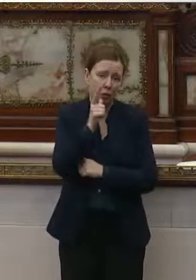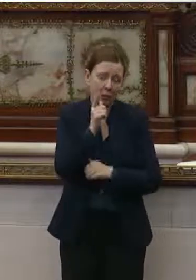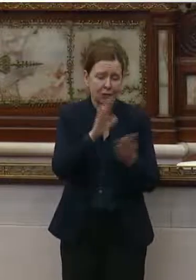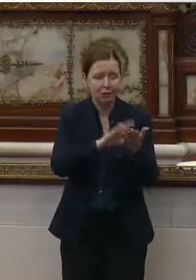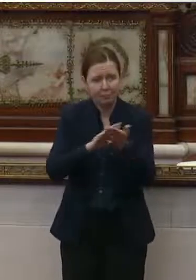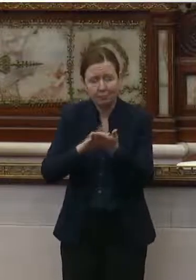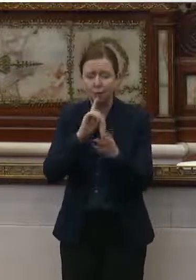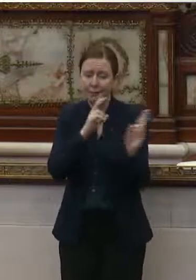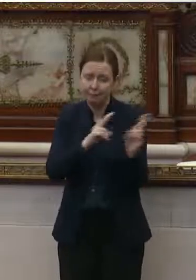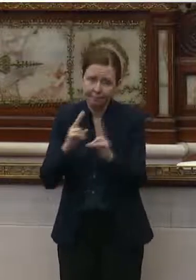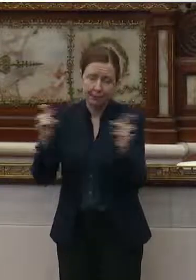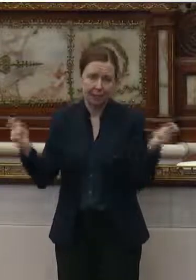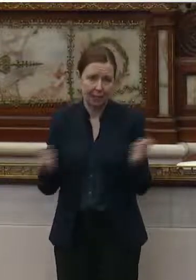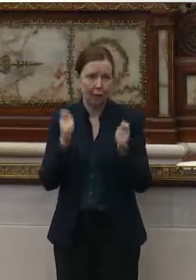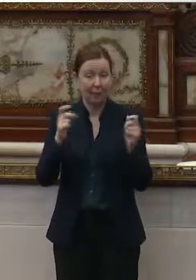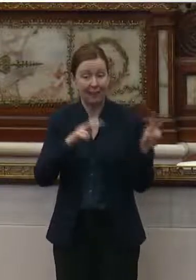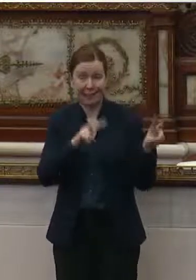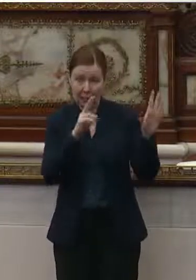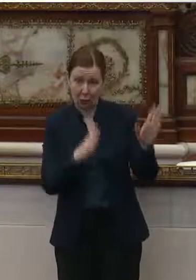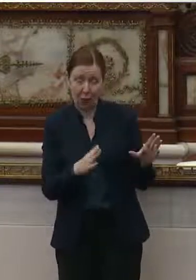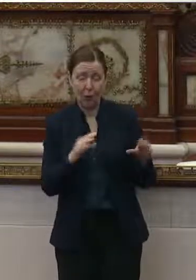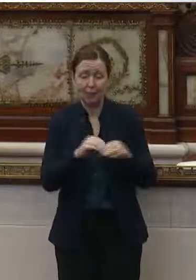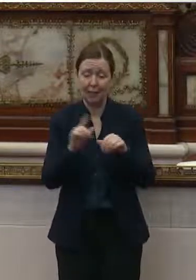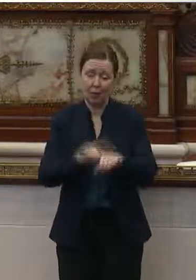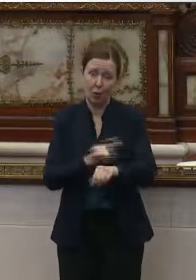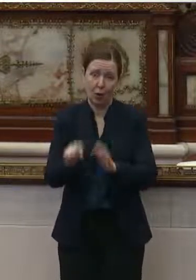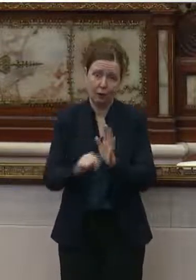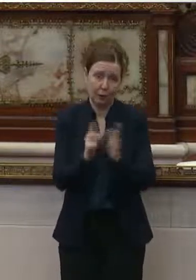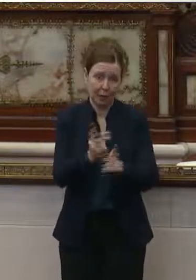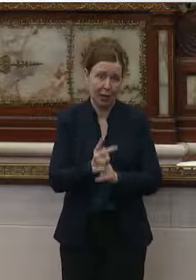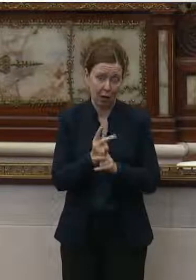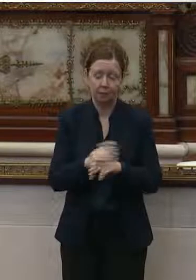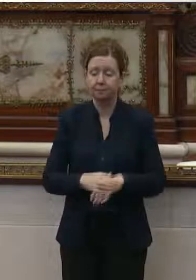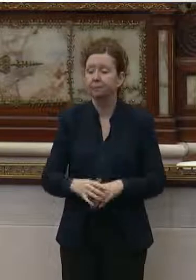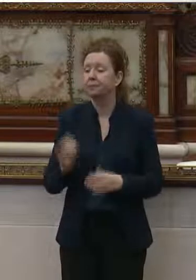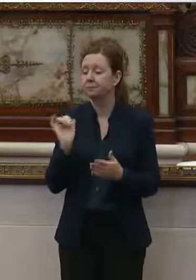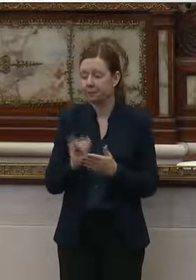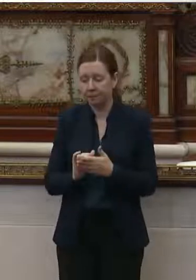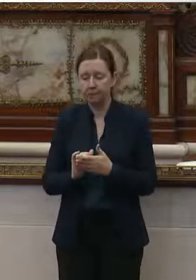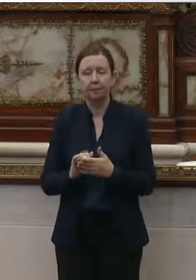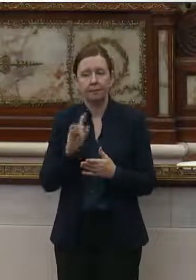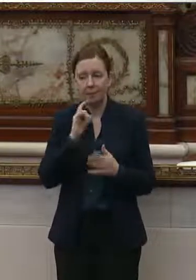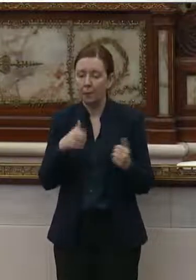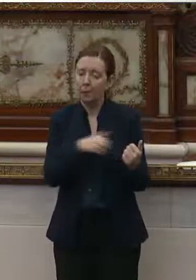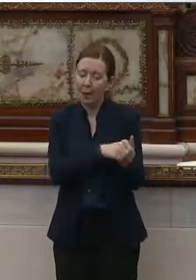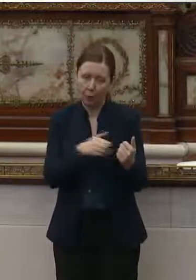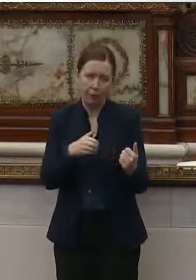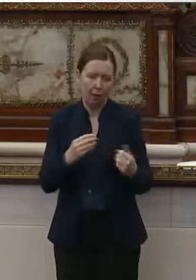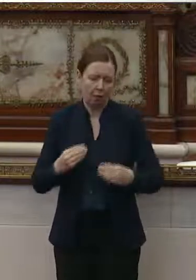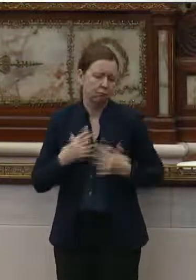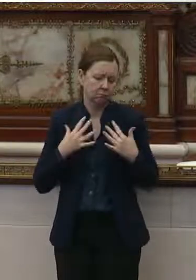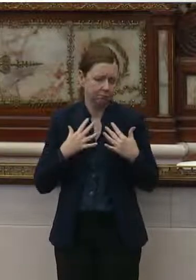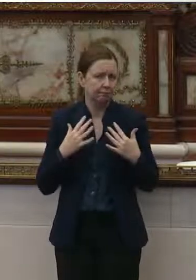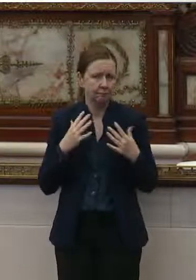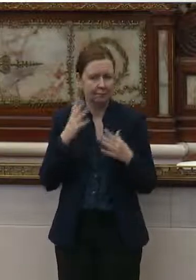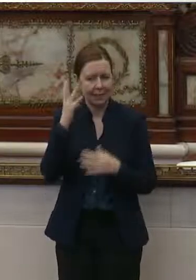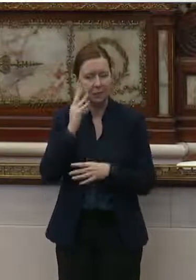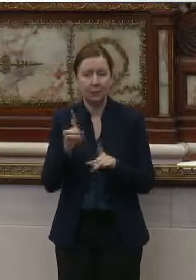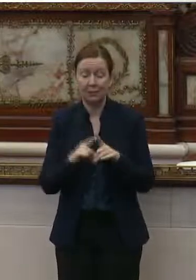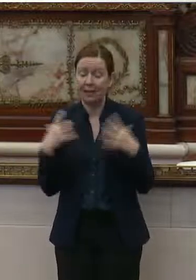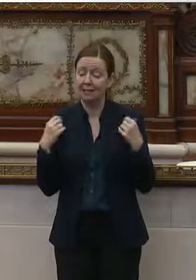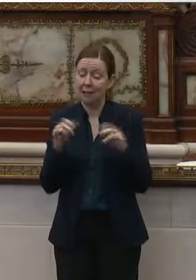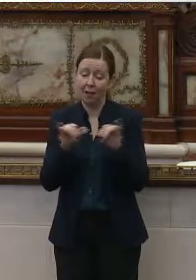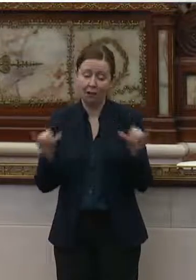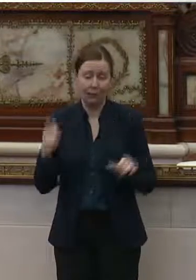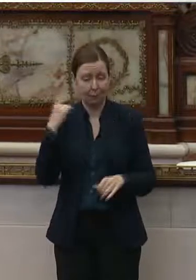ways to just really celebrate the heroes in long-term care. And it was a very powerful experience for us as a health system and for